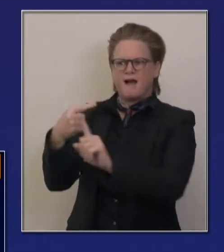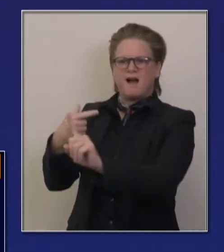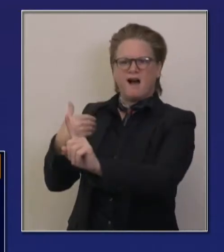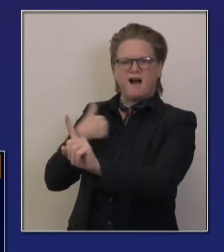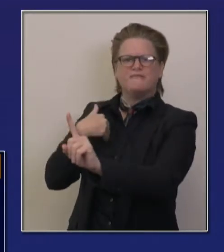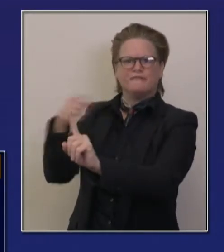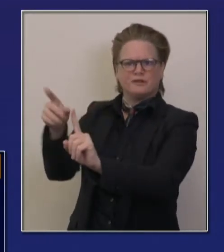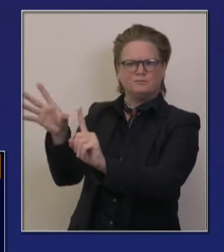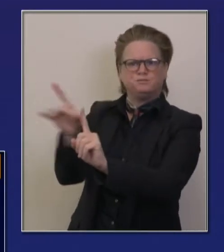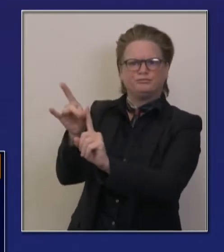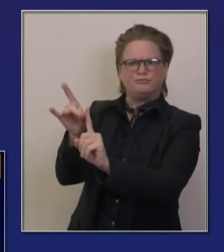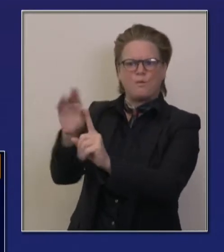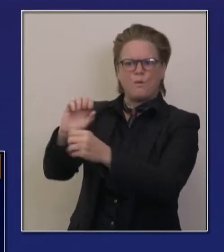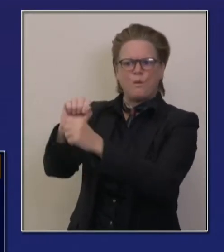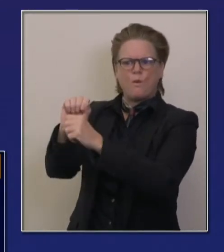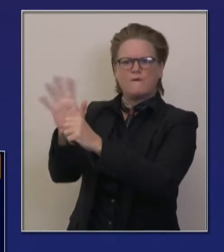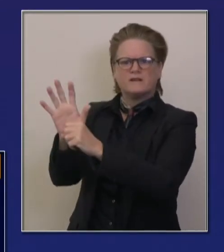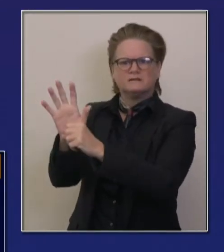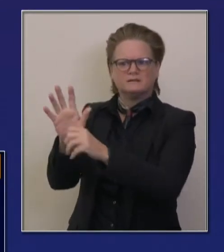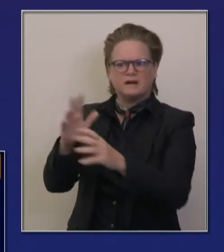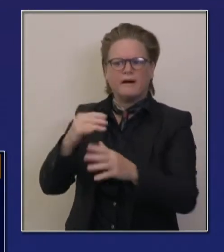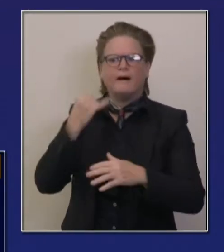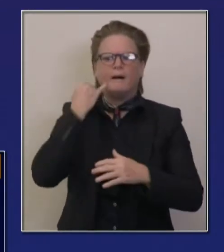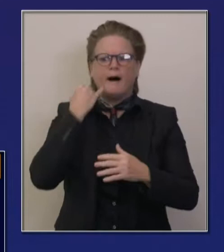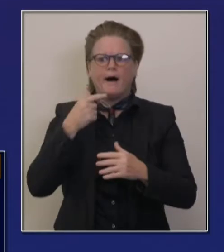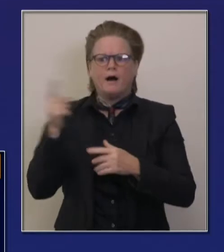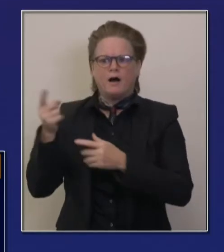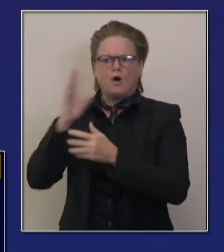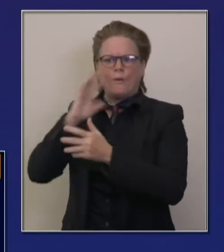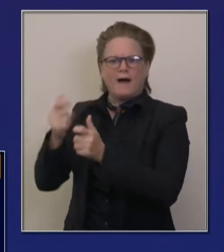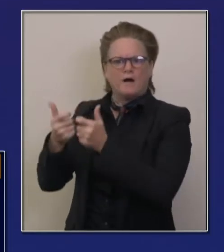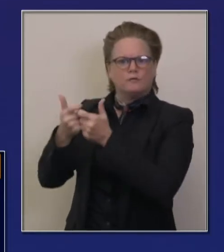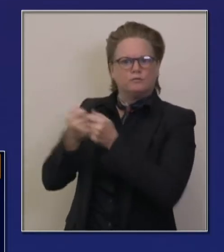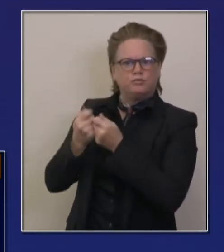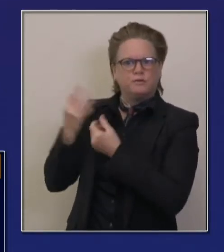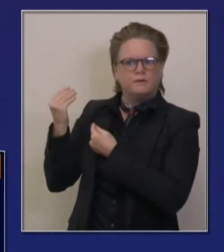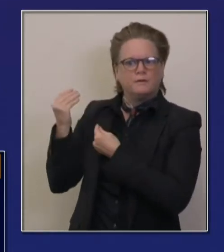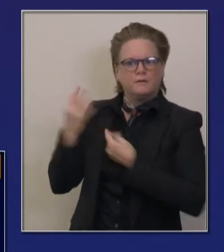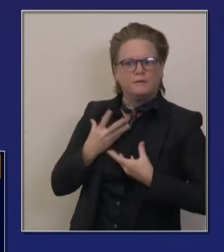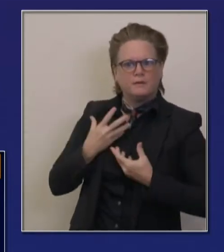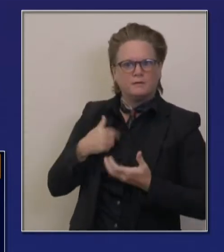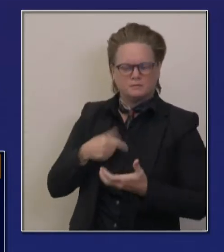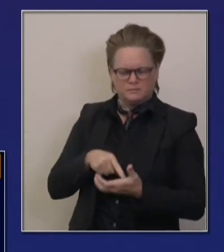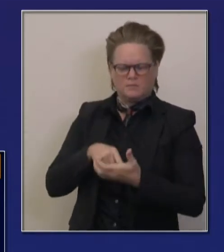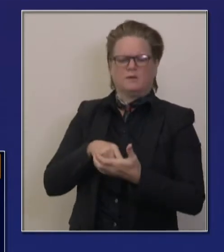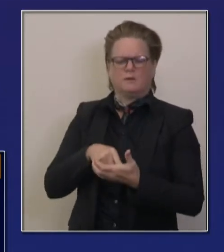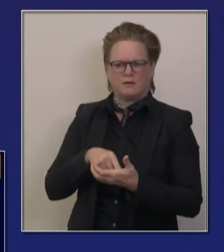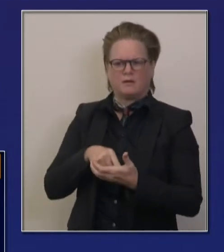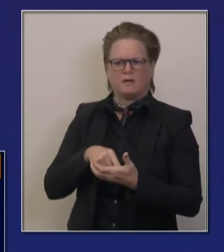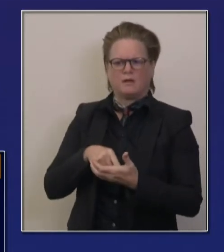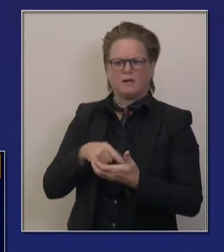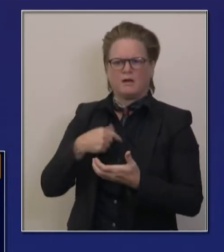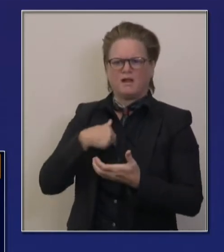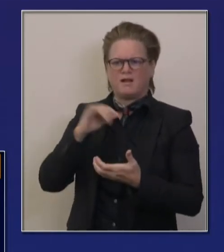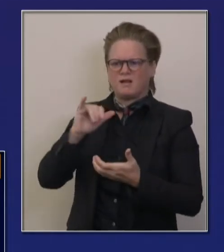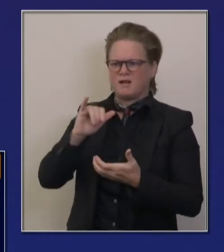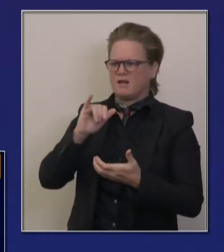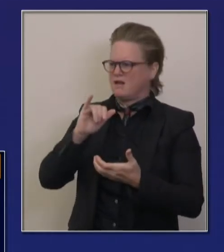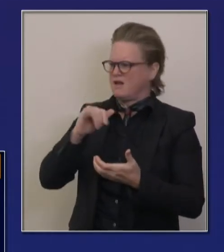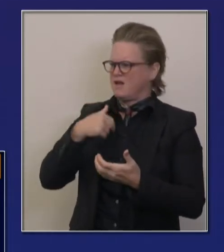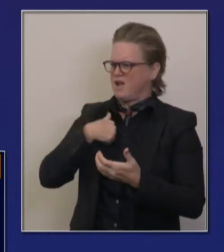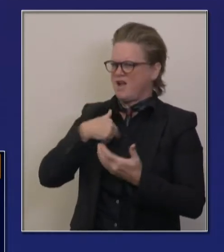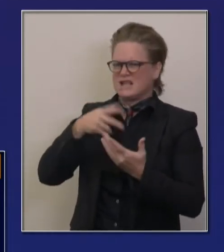you it's 100% private, 100% secure, 100% voluntary. You opt-in or you choose not to,